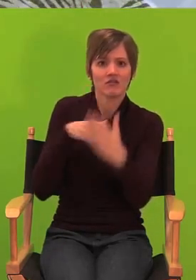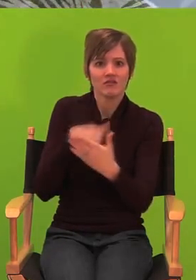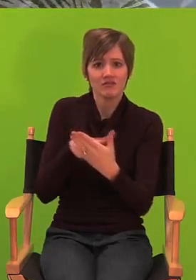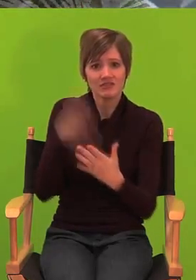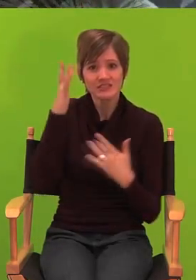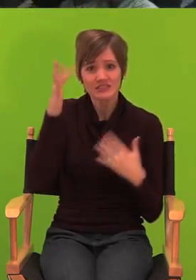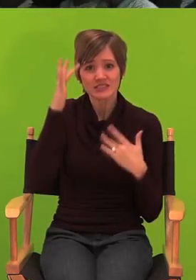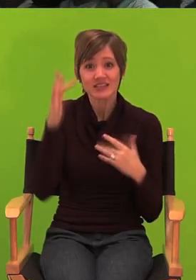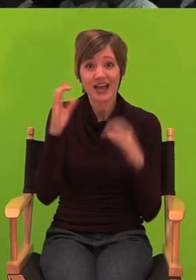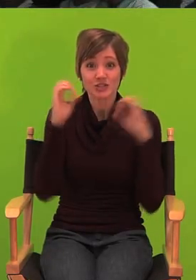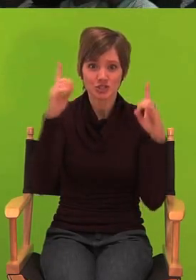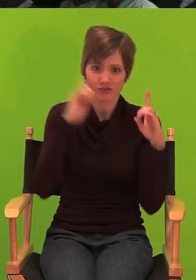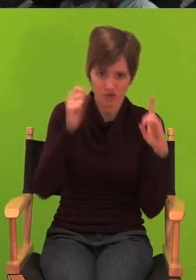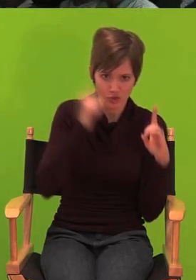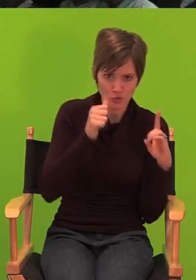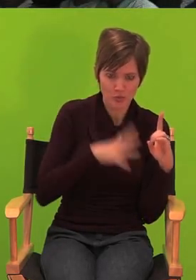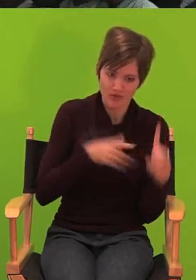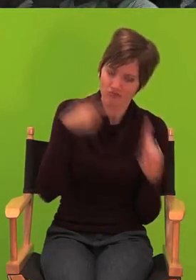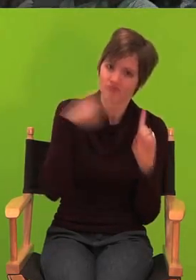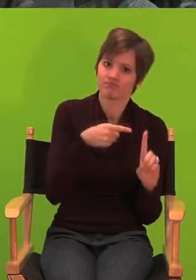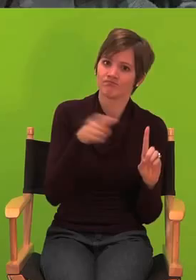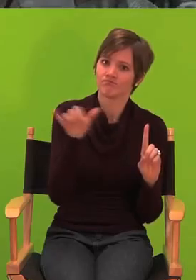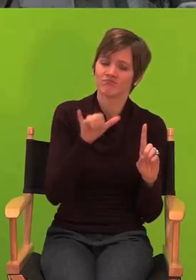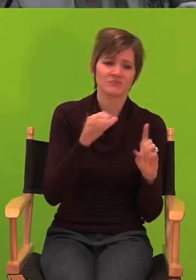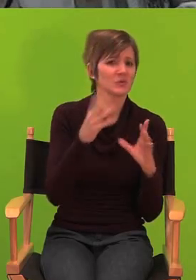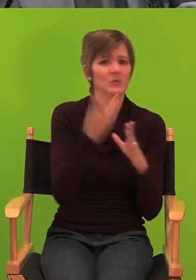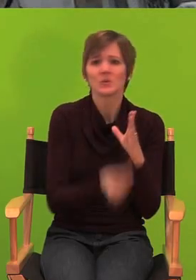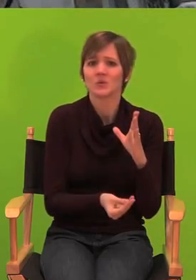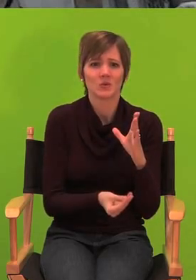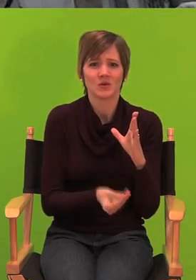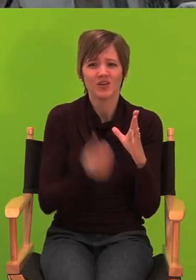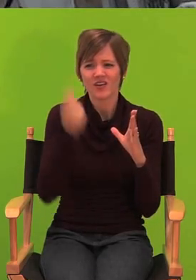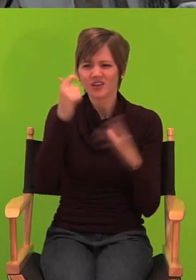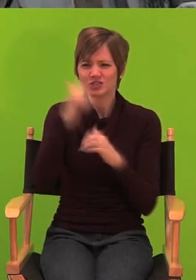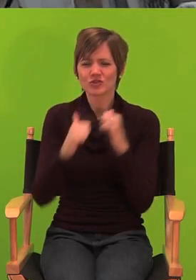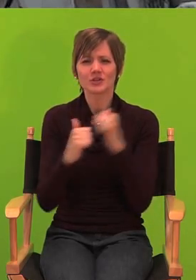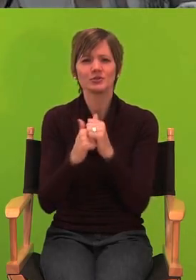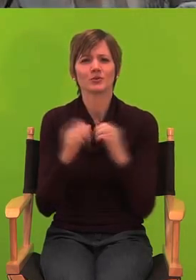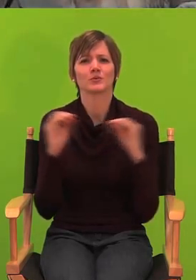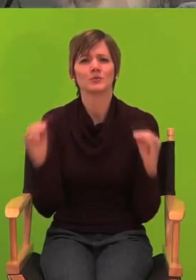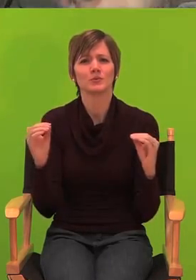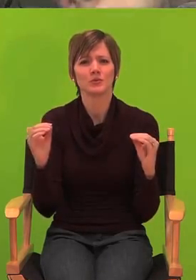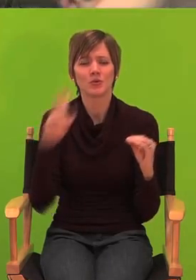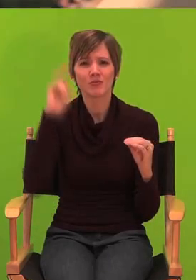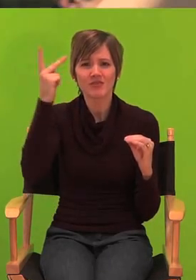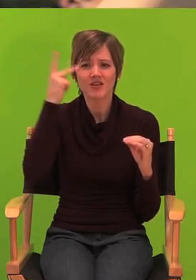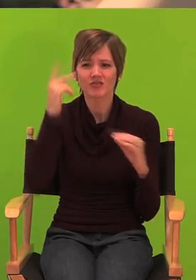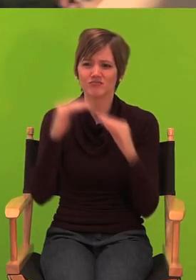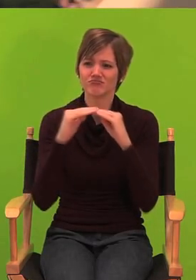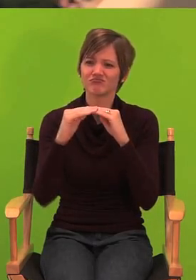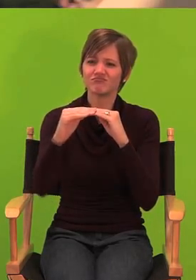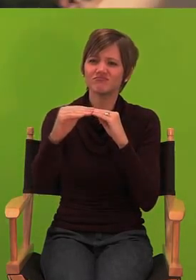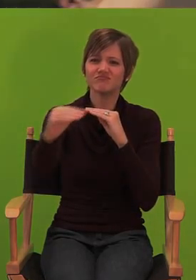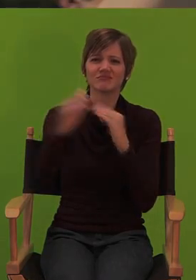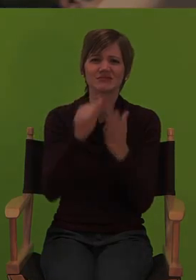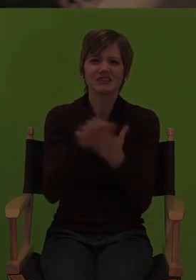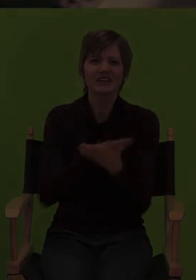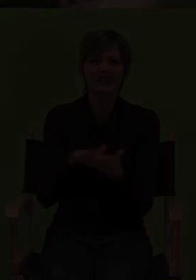Education, especially for girls and women. Lack of sufficient infrastructure. Political stability, sanity, and opportunity. Now, we want attest. you.